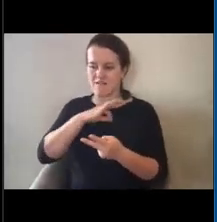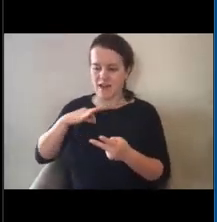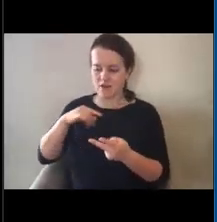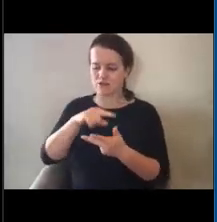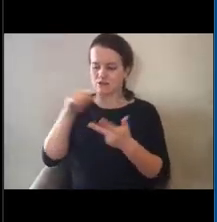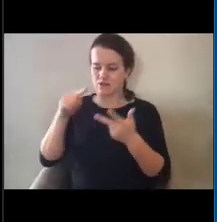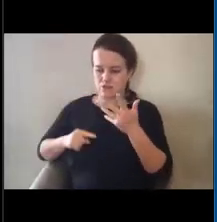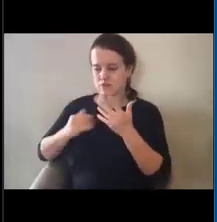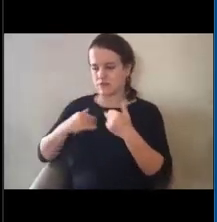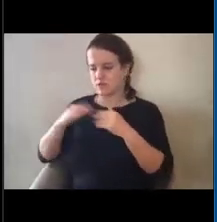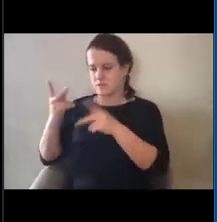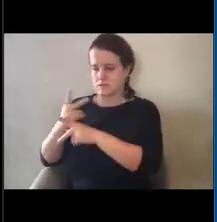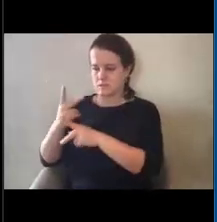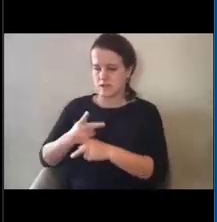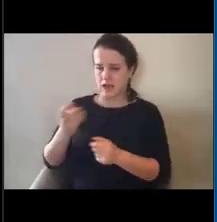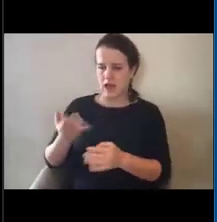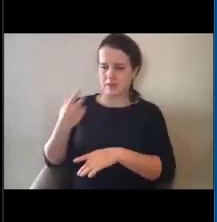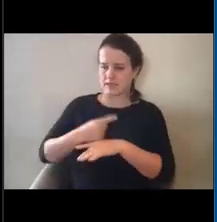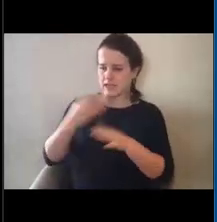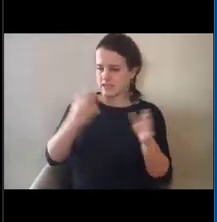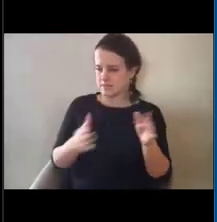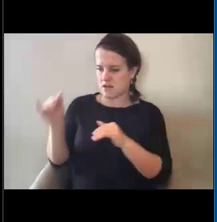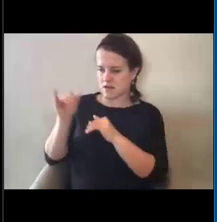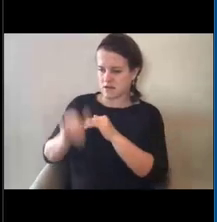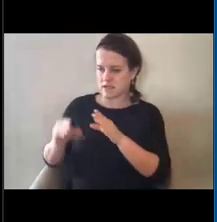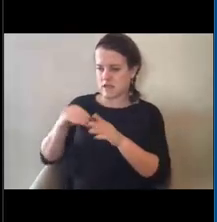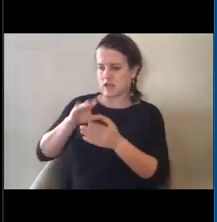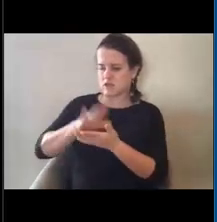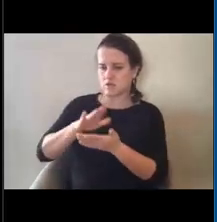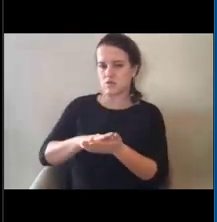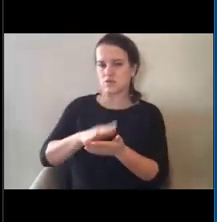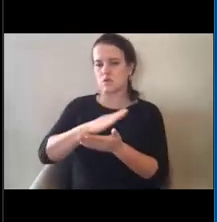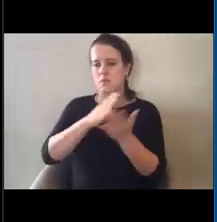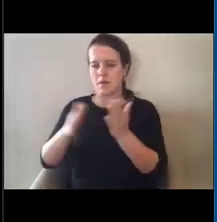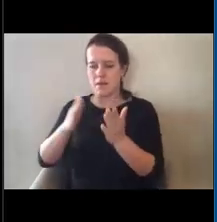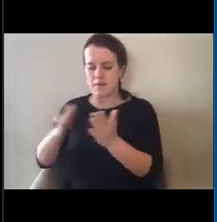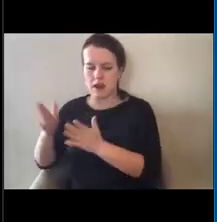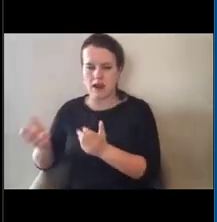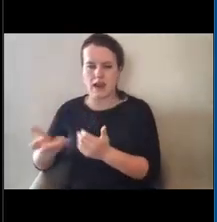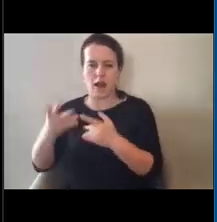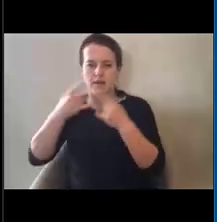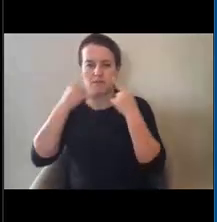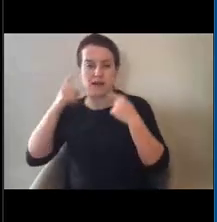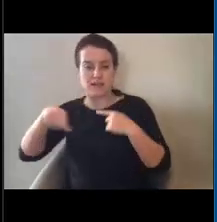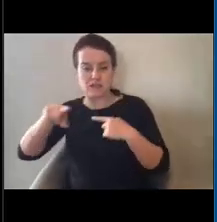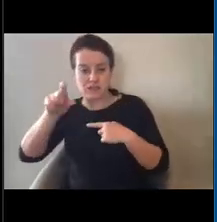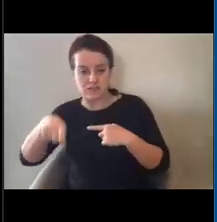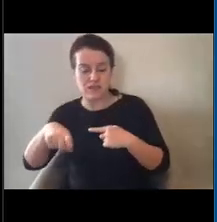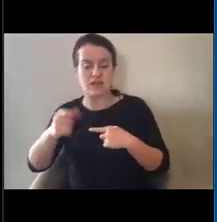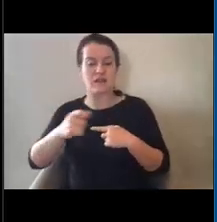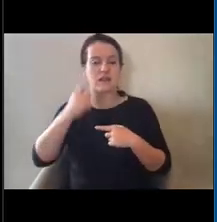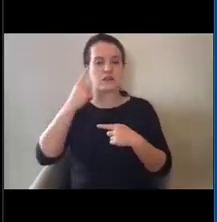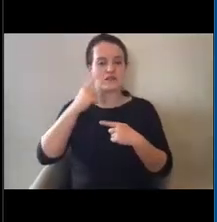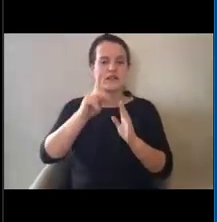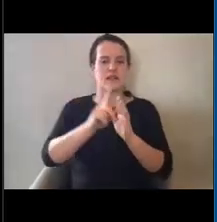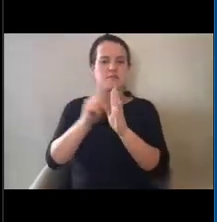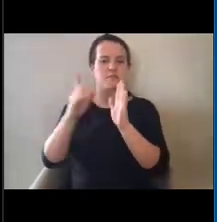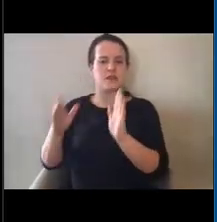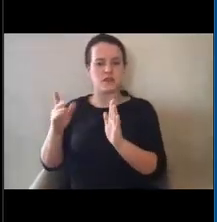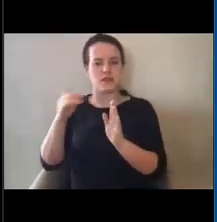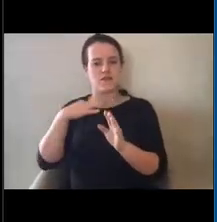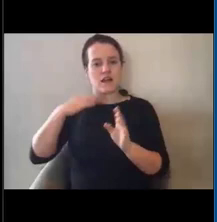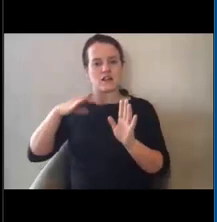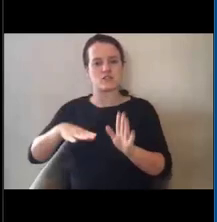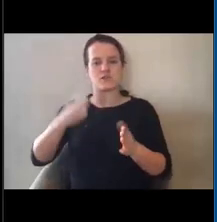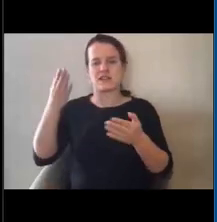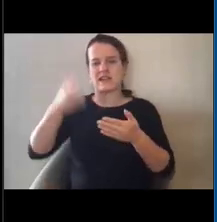what, how many days you're in, in school, and then just planning out that way. Because the, um, period of eligibility ends at September 30th, there is kind of